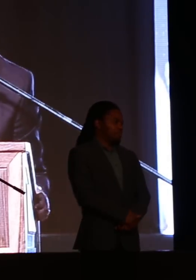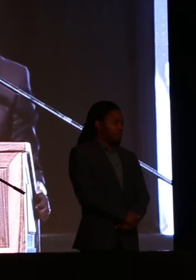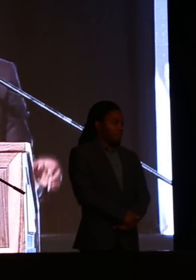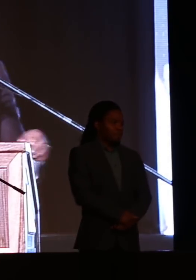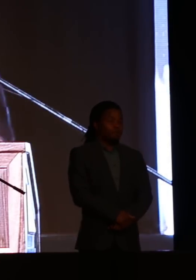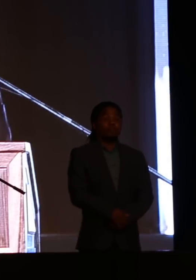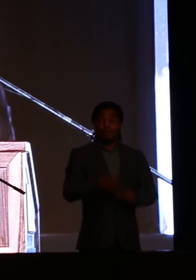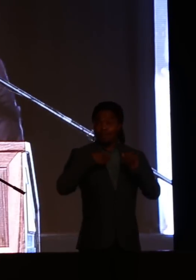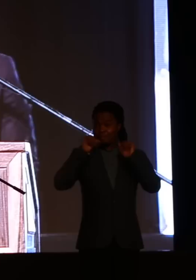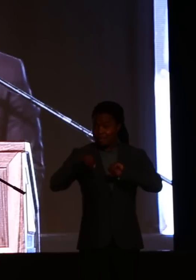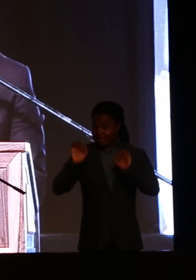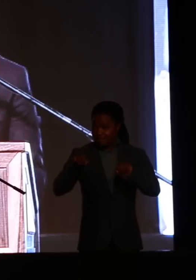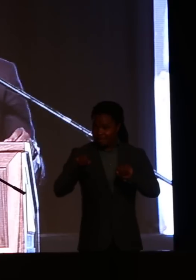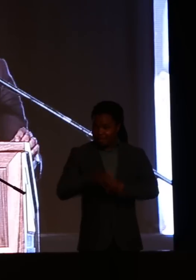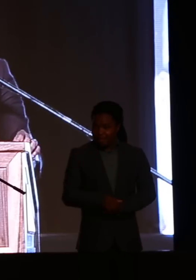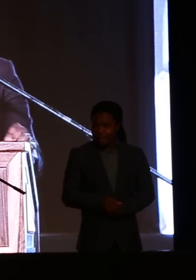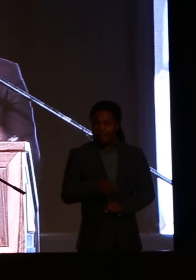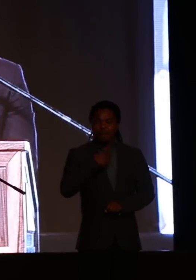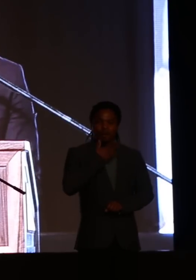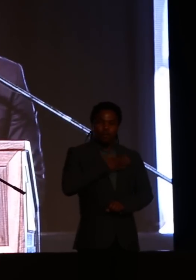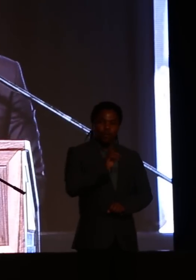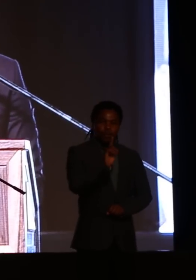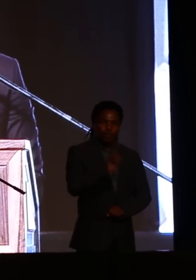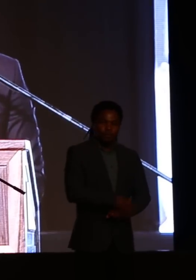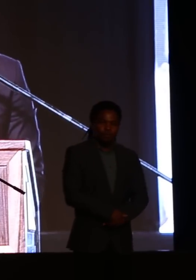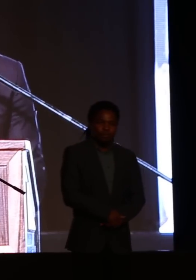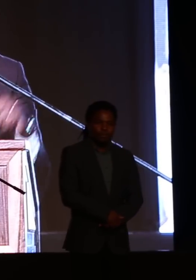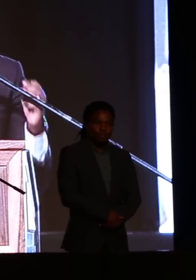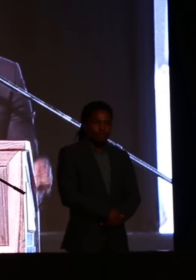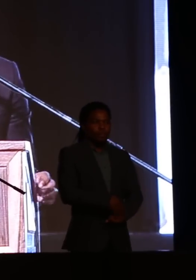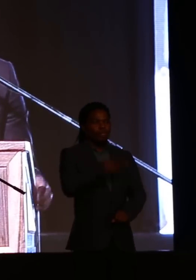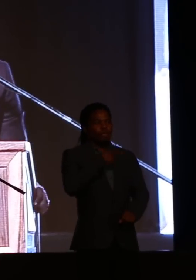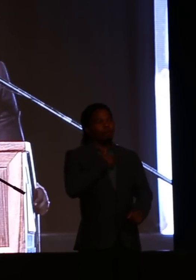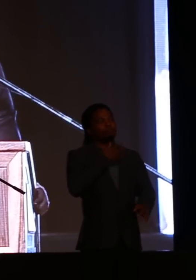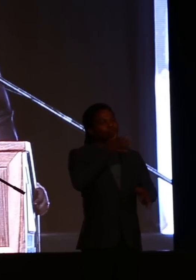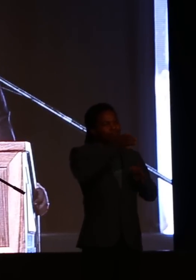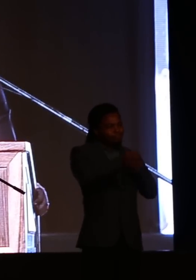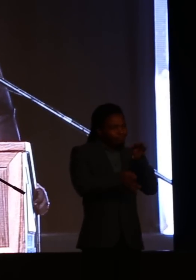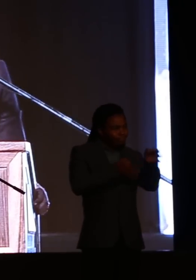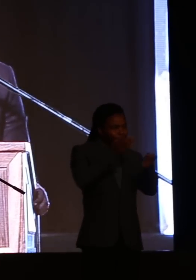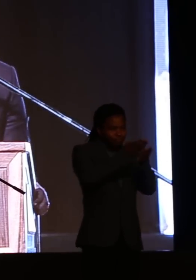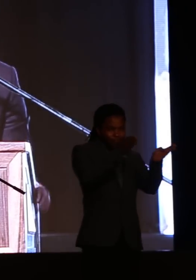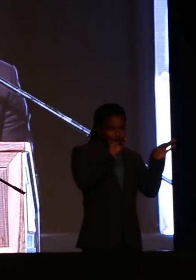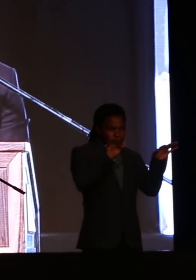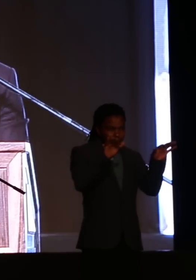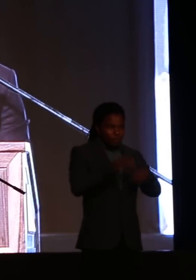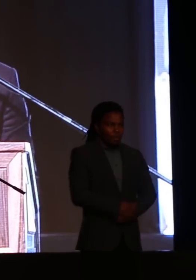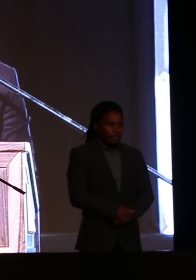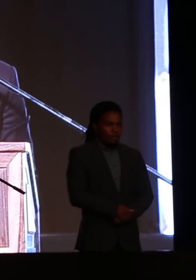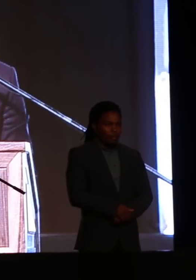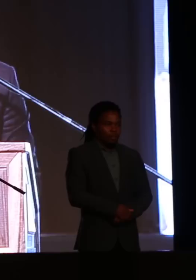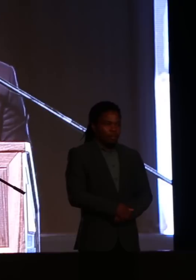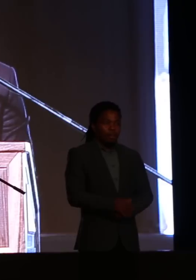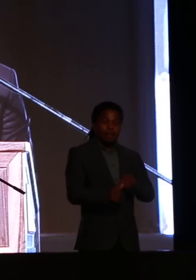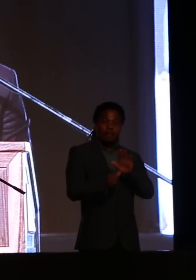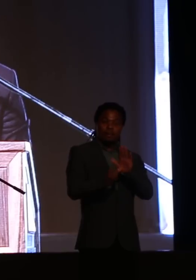Okay, I'm allowed in just two minutes. I just want to explain to fellow citizens the importance